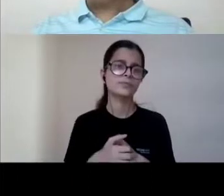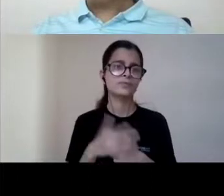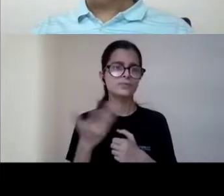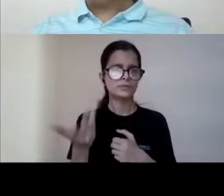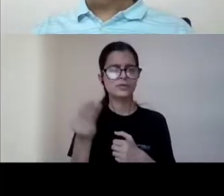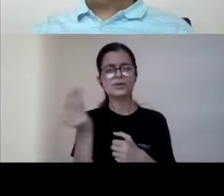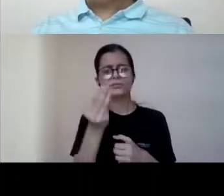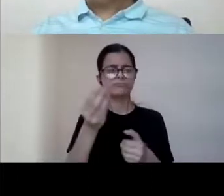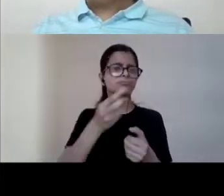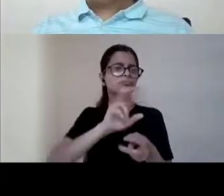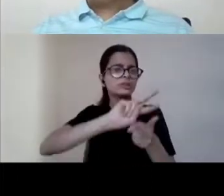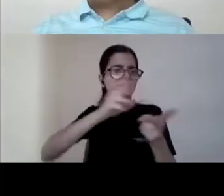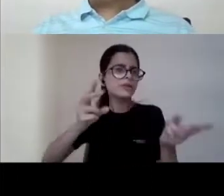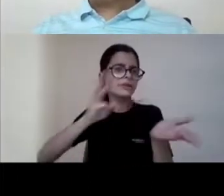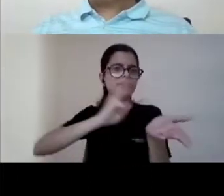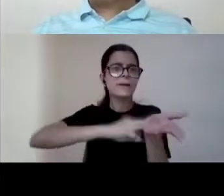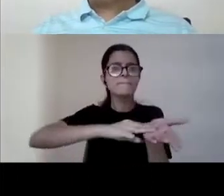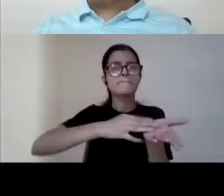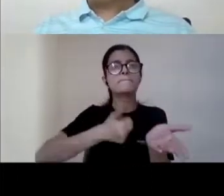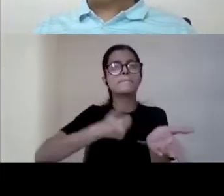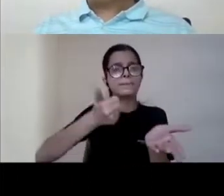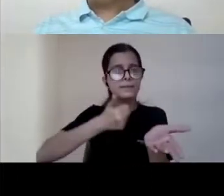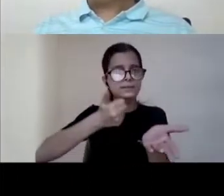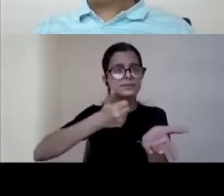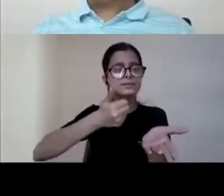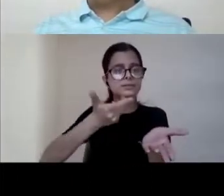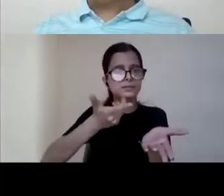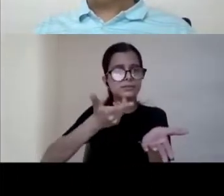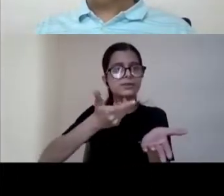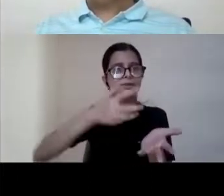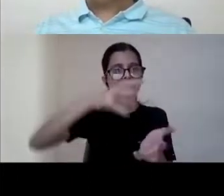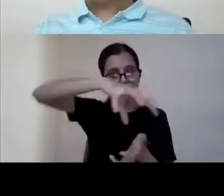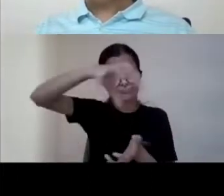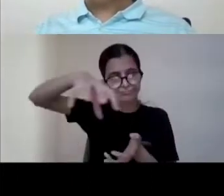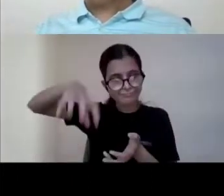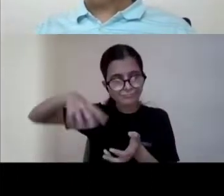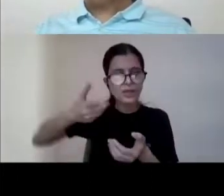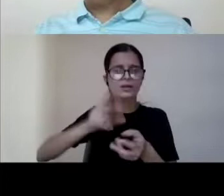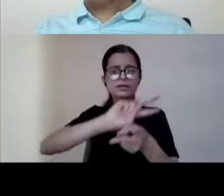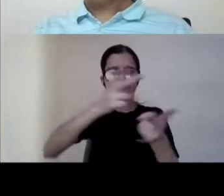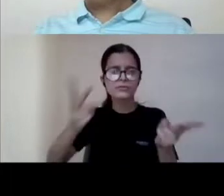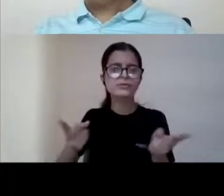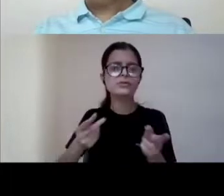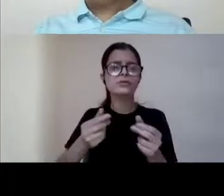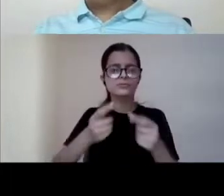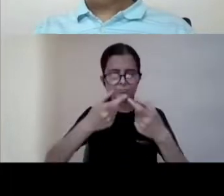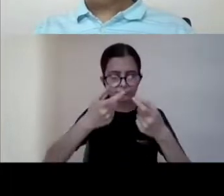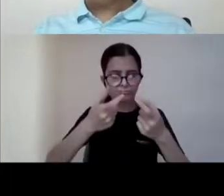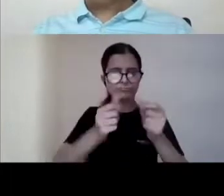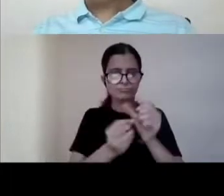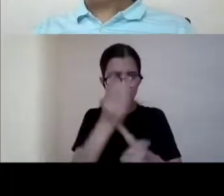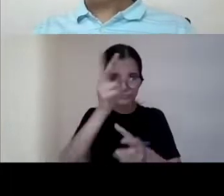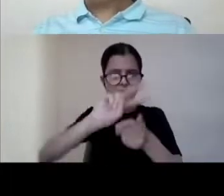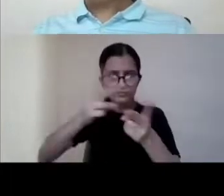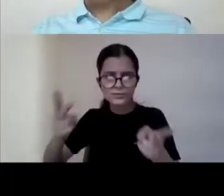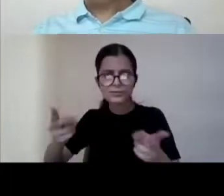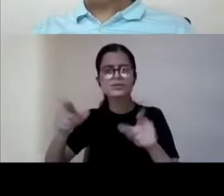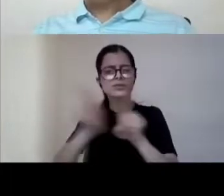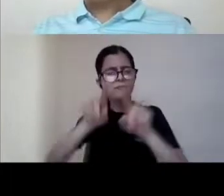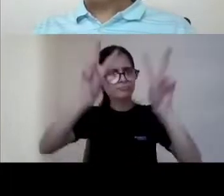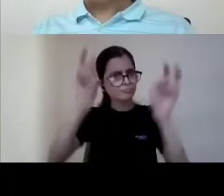ministries similarly there are several agencies which deal with specific subjects within this